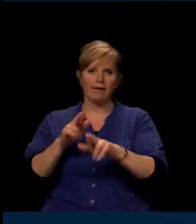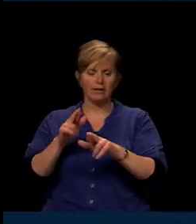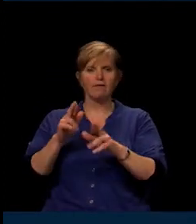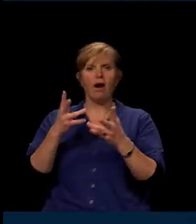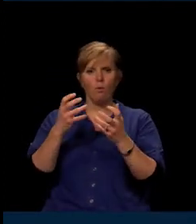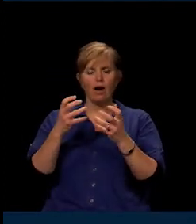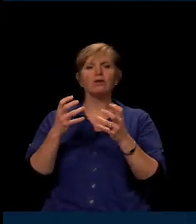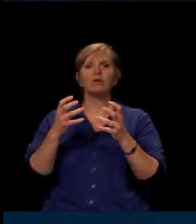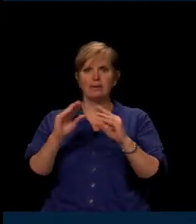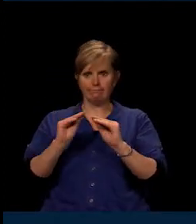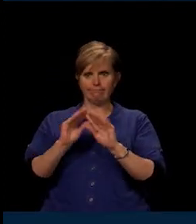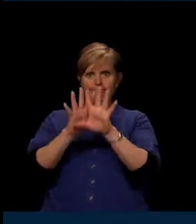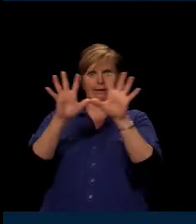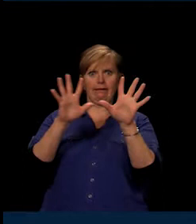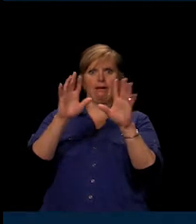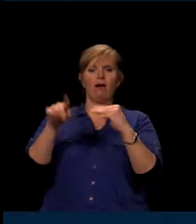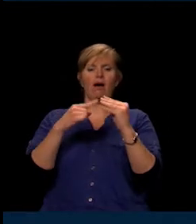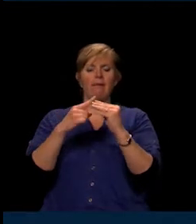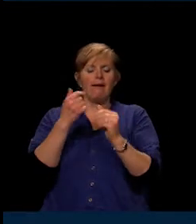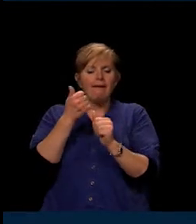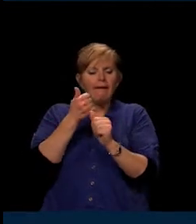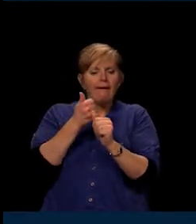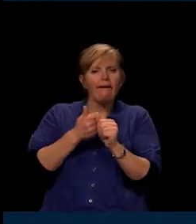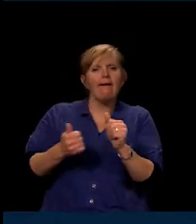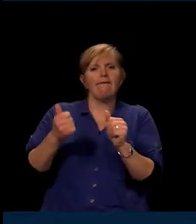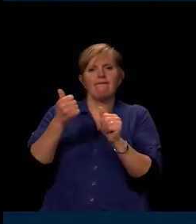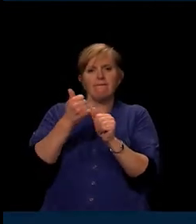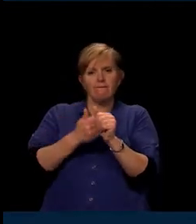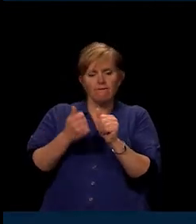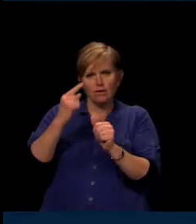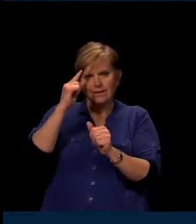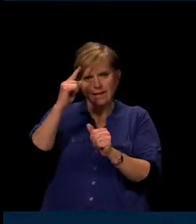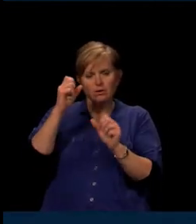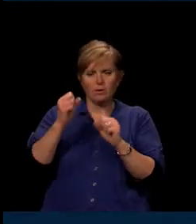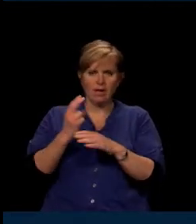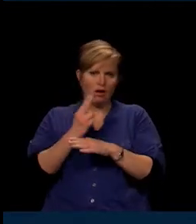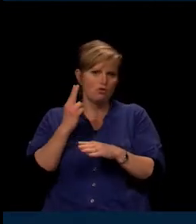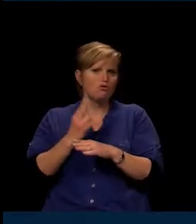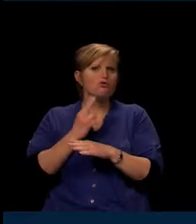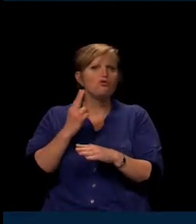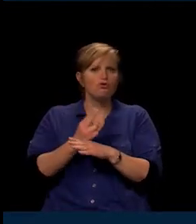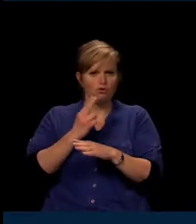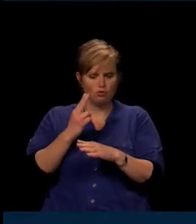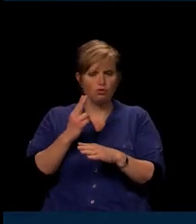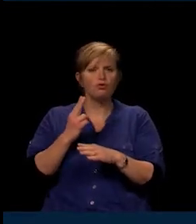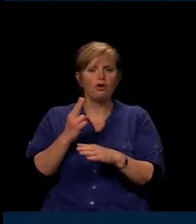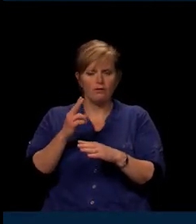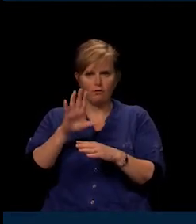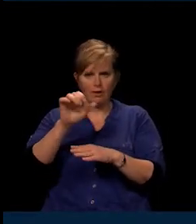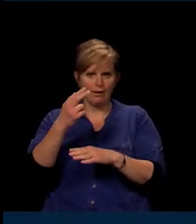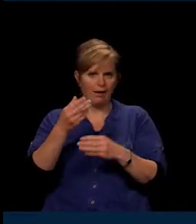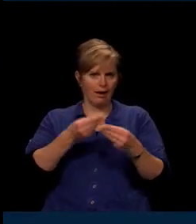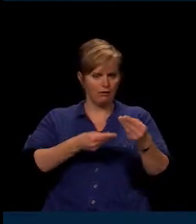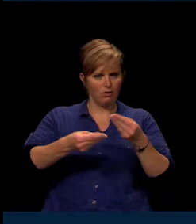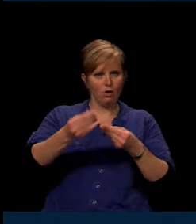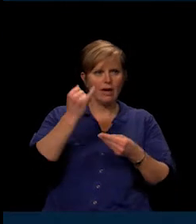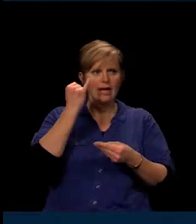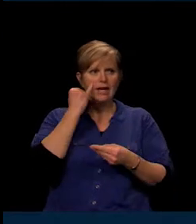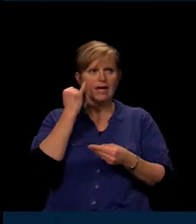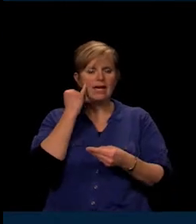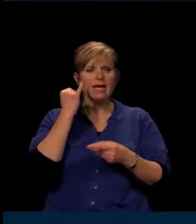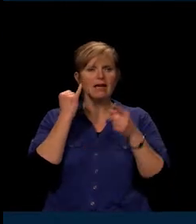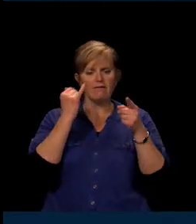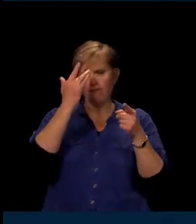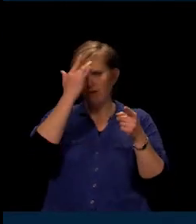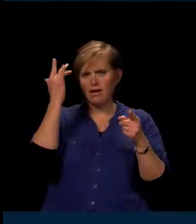every dime that we could possibly use to meet cash flow major in a school district as representative. If you forget about those